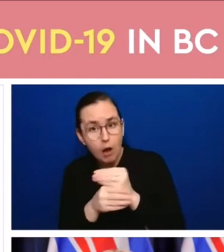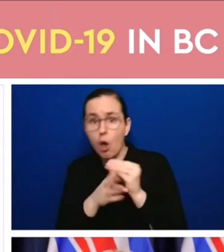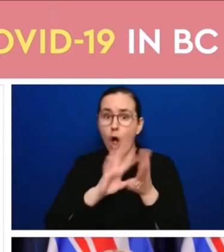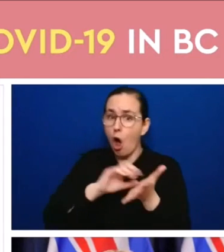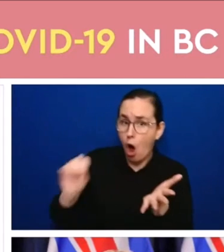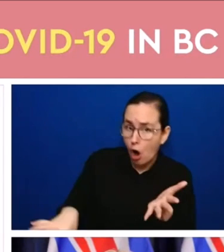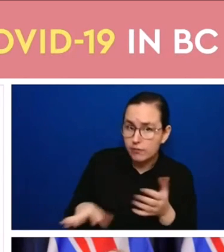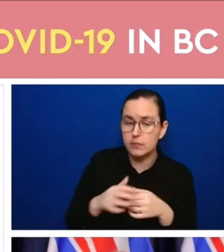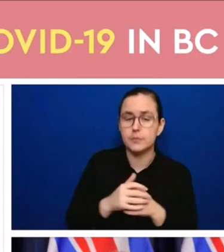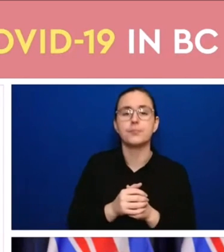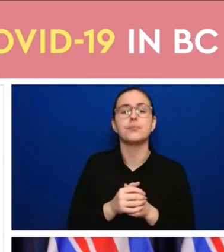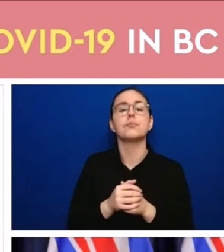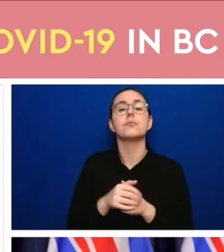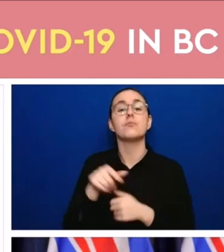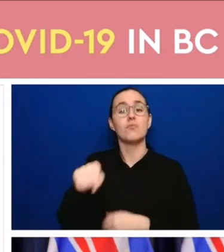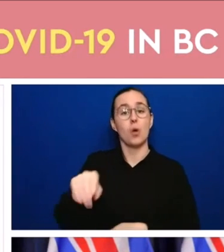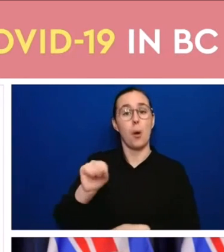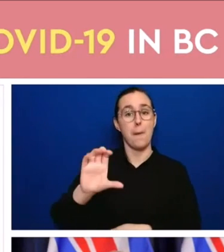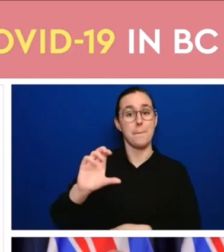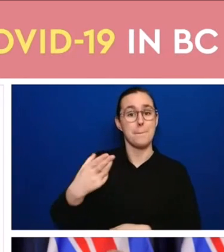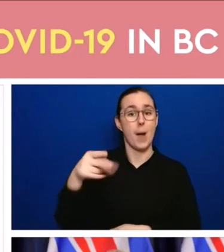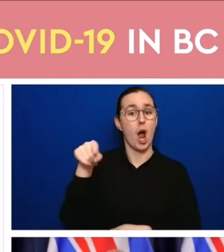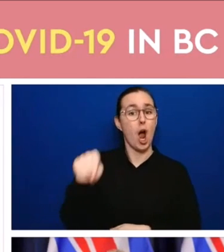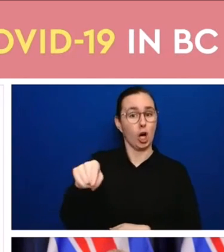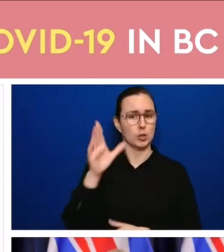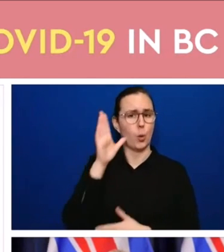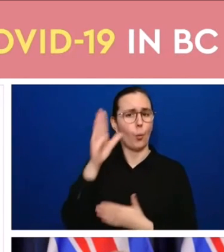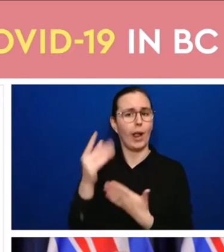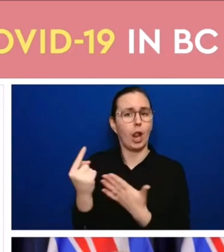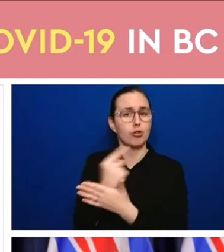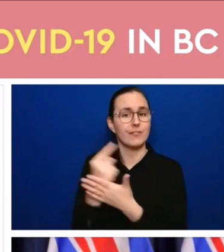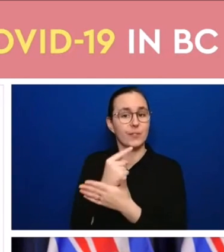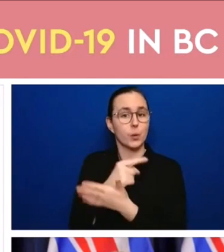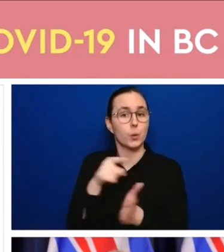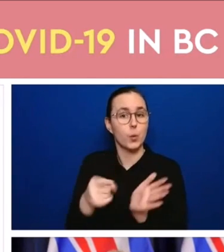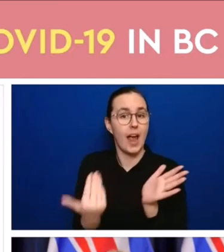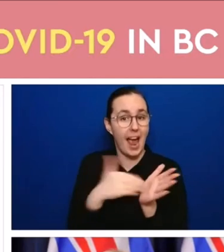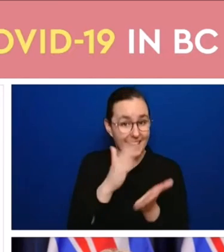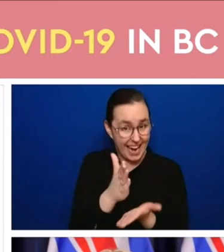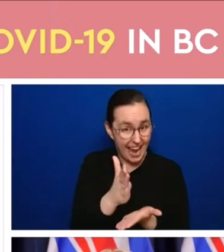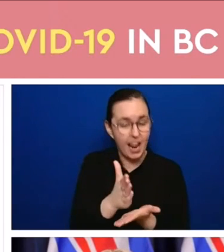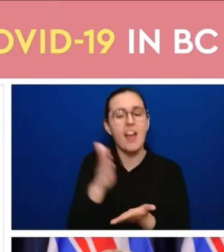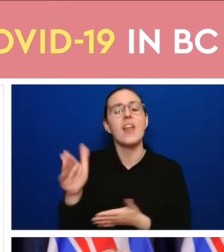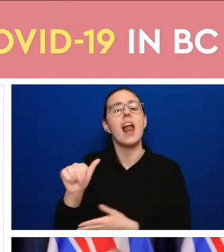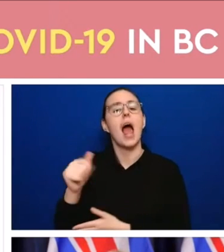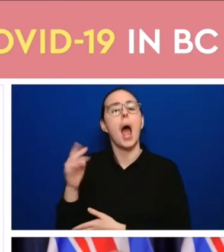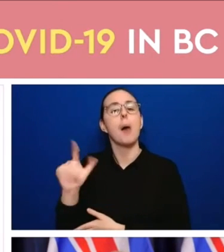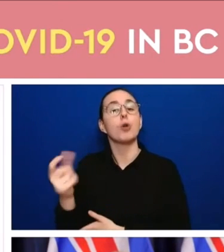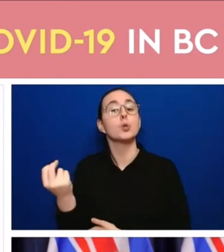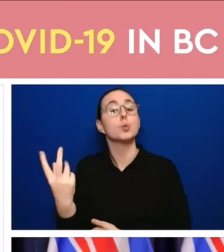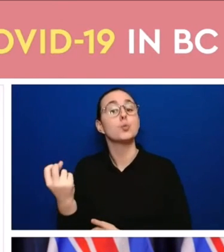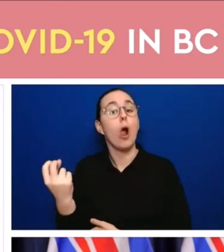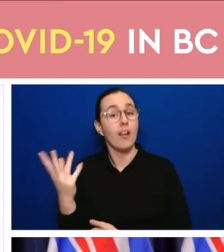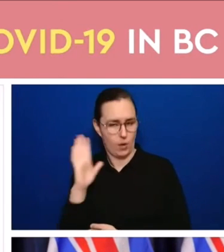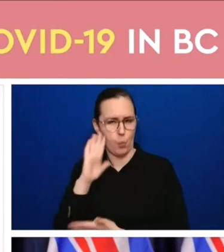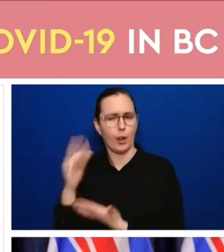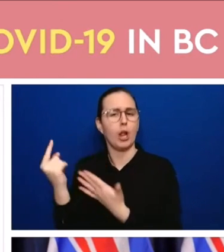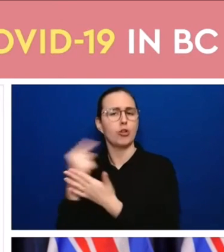we have and again on April 12th prior to the Easter weekend so along with the masks and the vaccine card